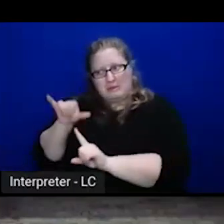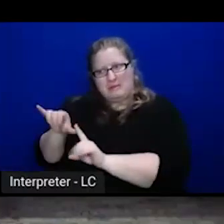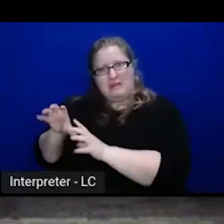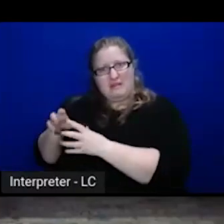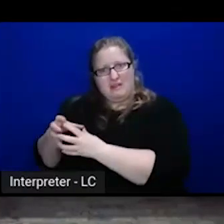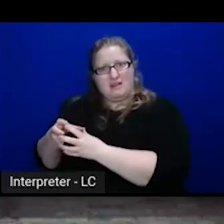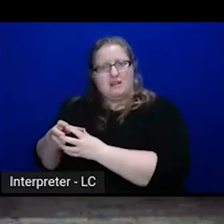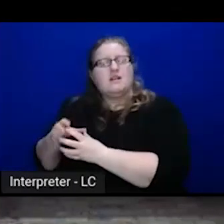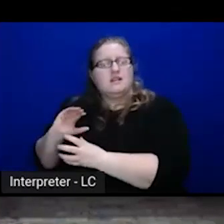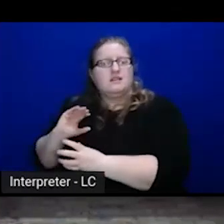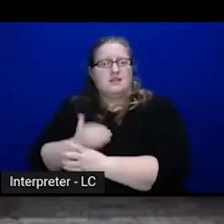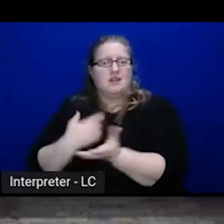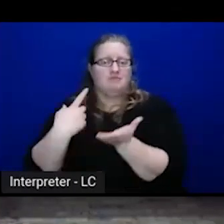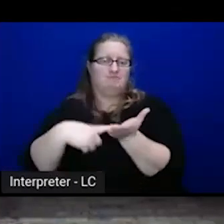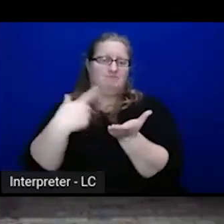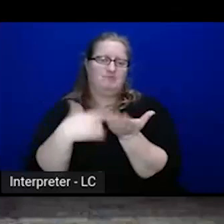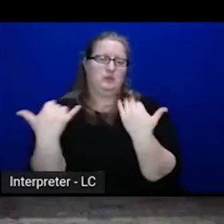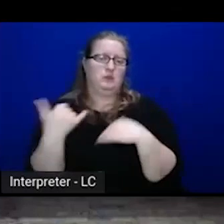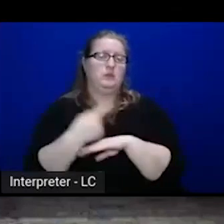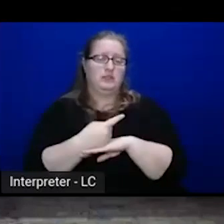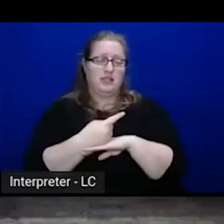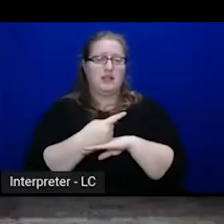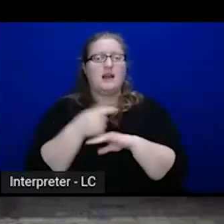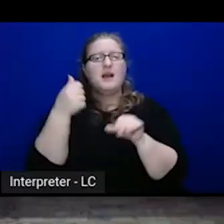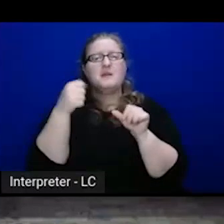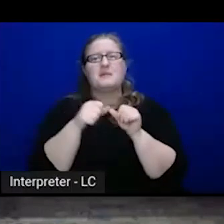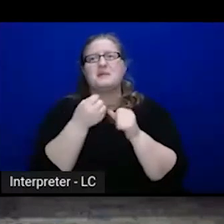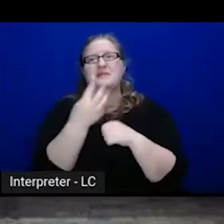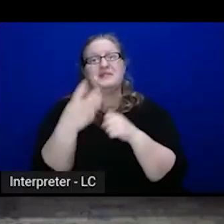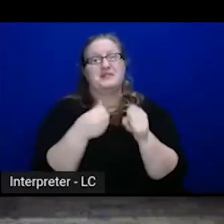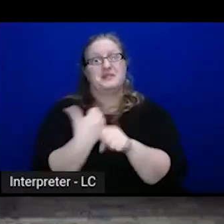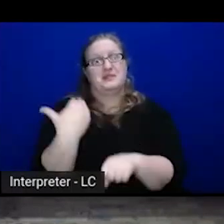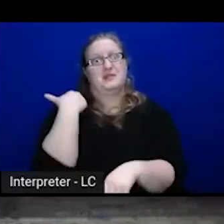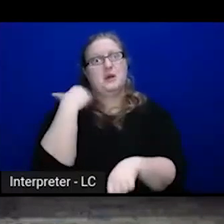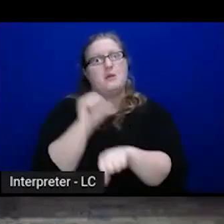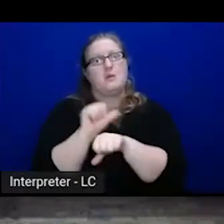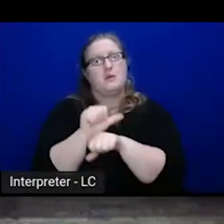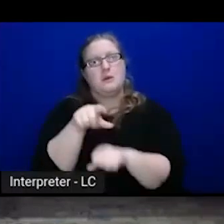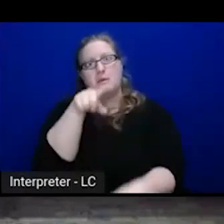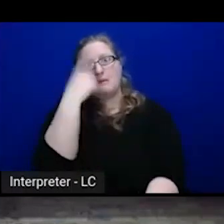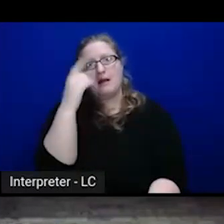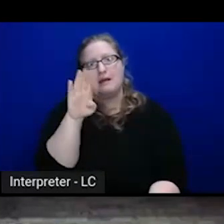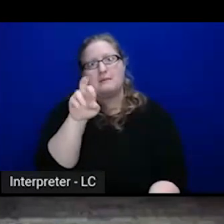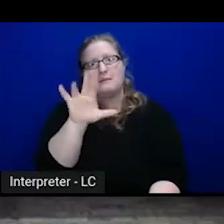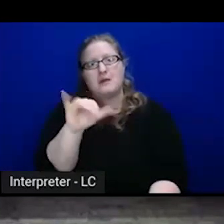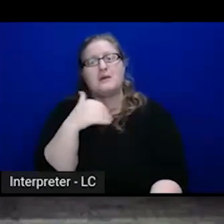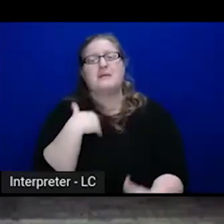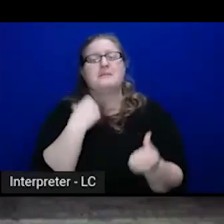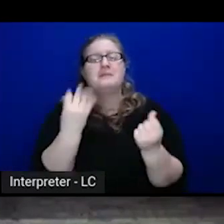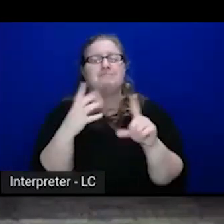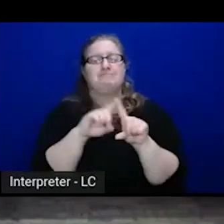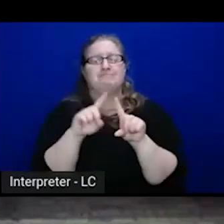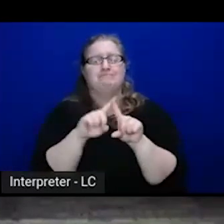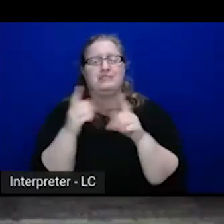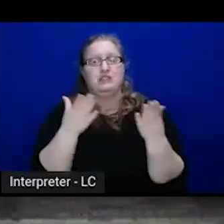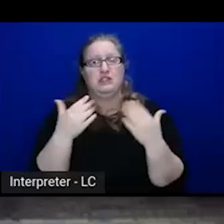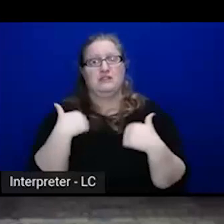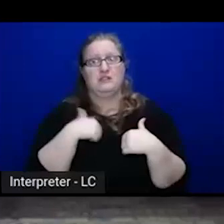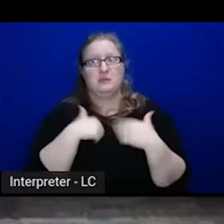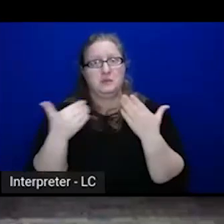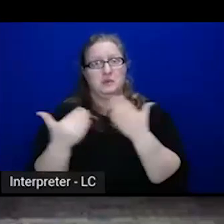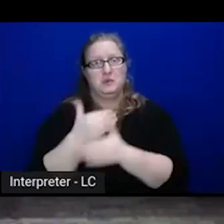is about. I remember years ago, I was working at Blackberry and we had a number of services as we rolled out new global data centers